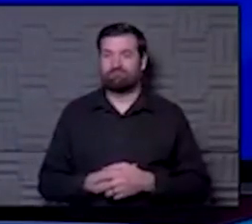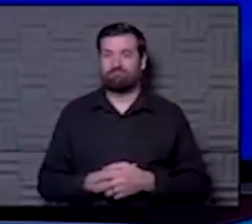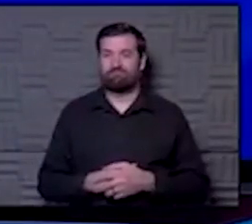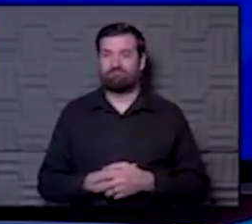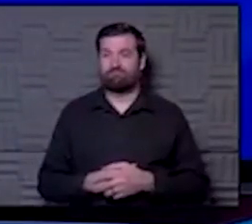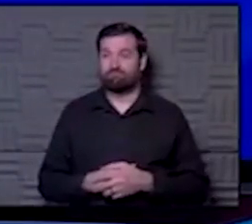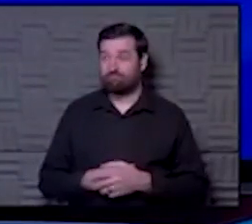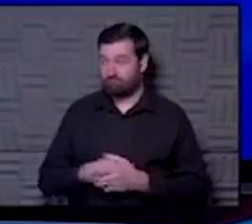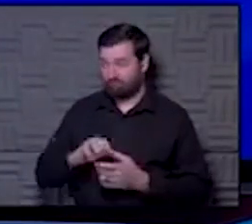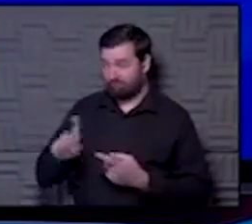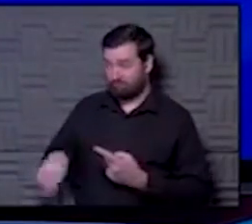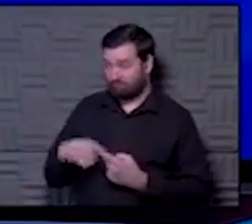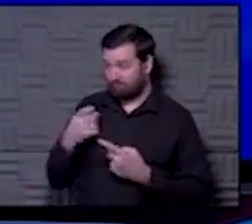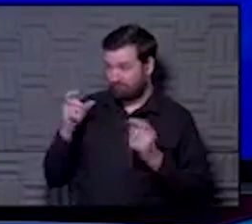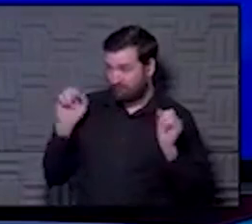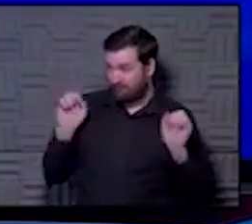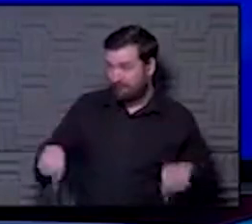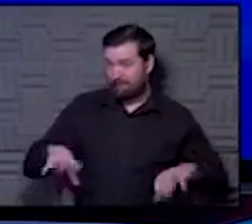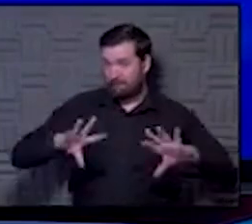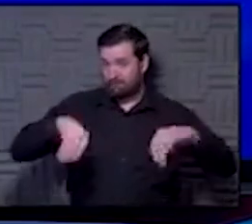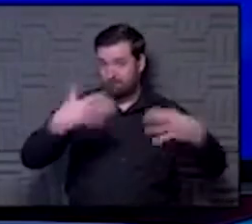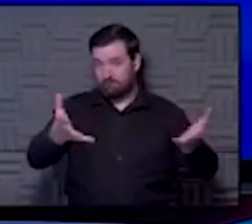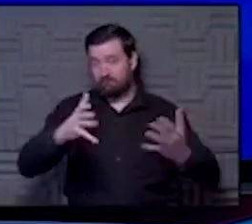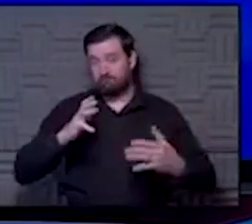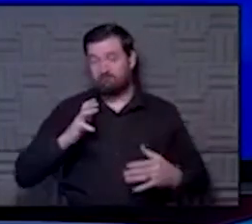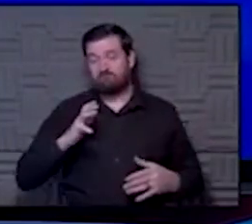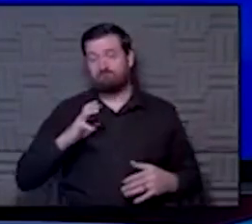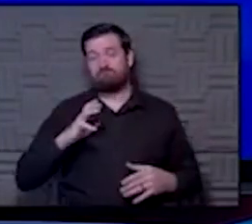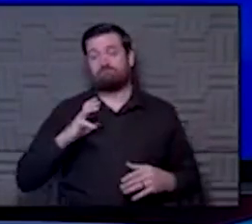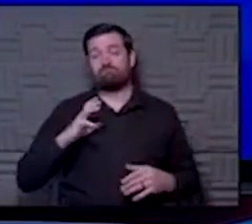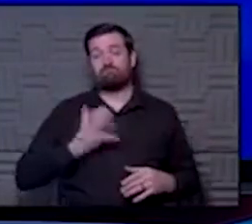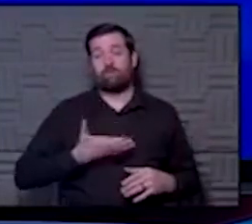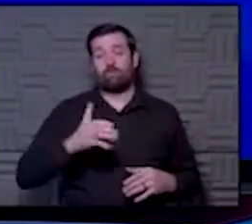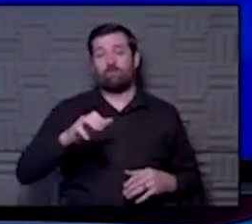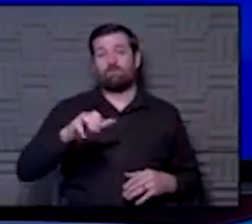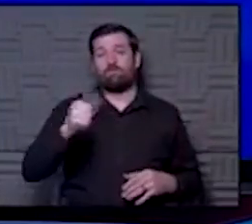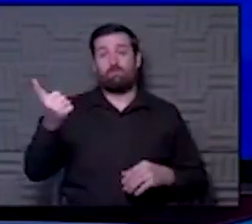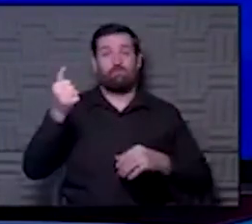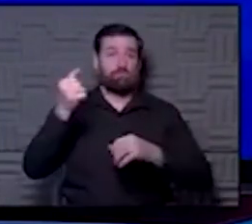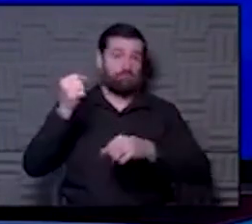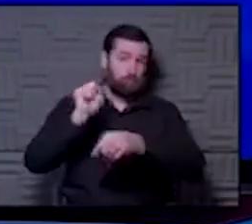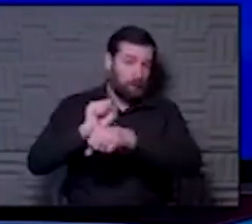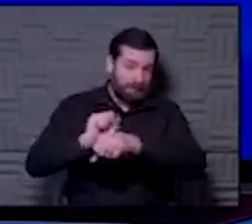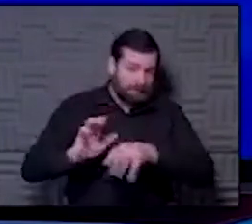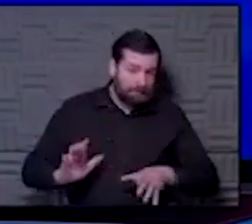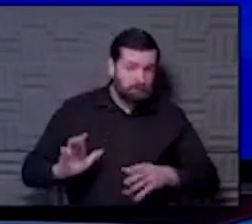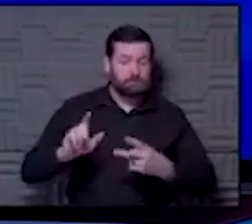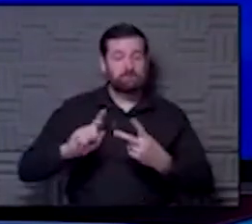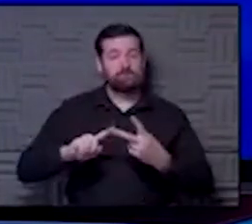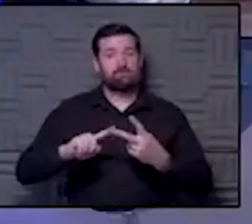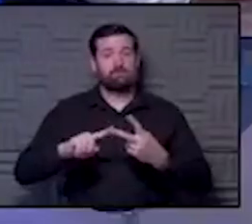And as soon as we are able to give it to our other final employees and our patients and start